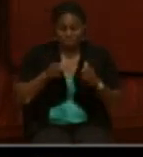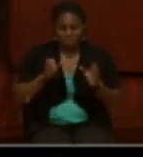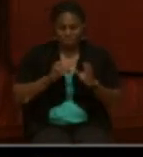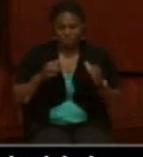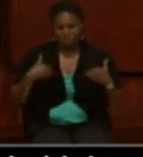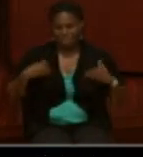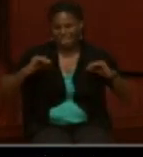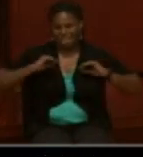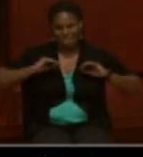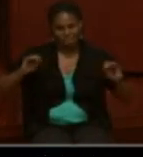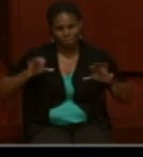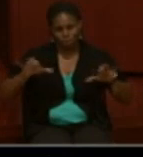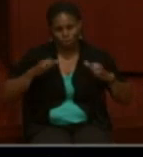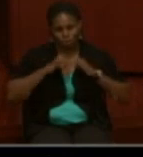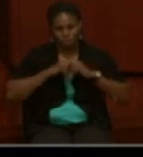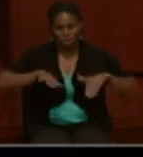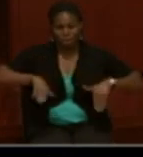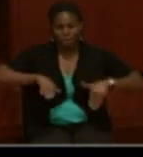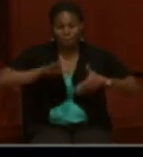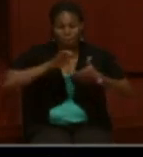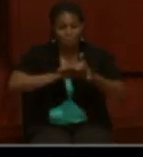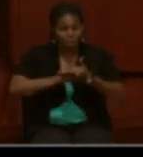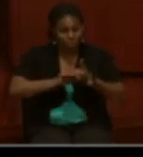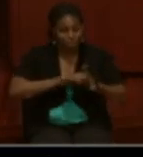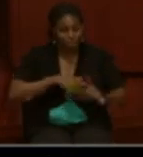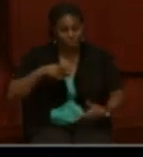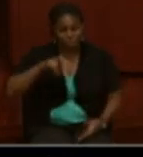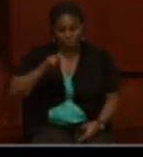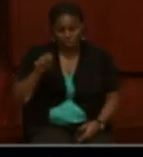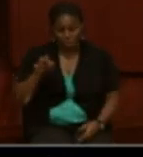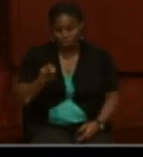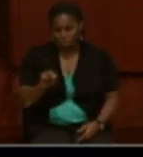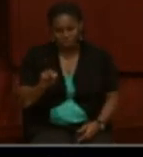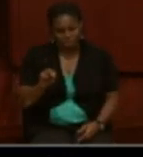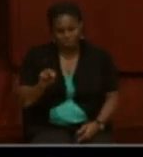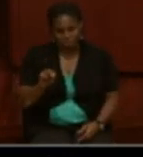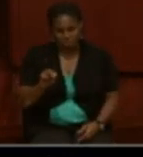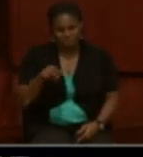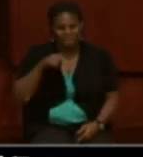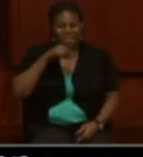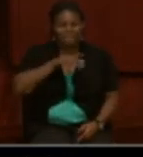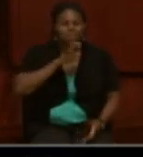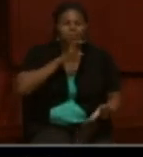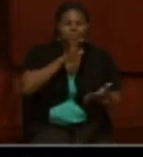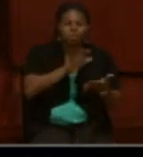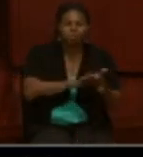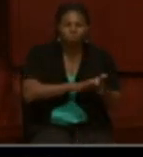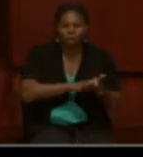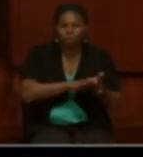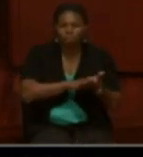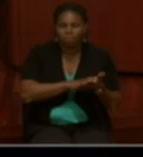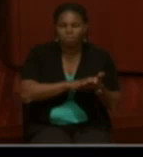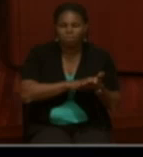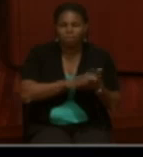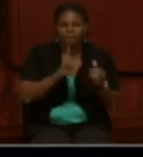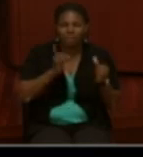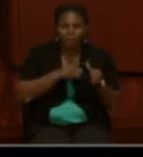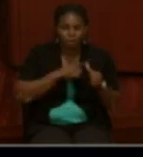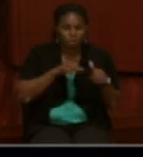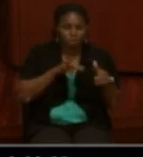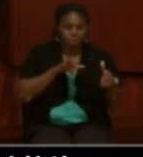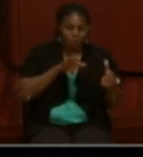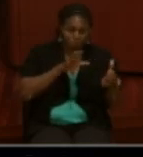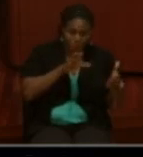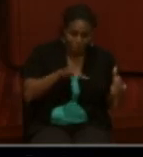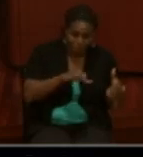do with the marriage of Samuel Patterson. So this is his wife's or alleged wife's first marriage to